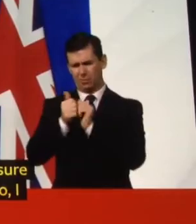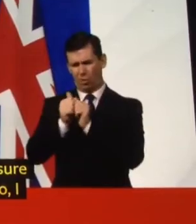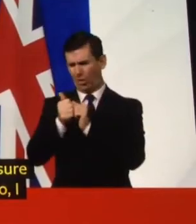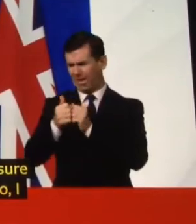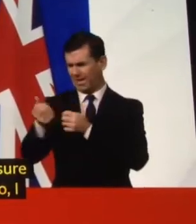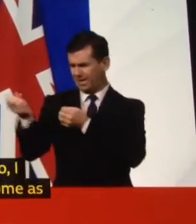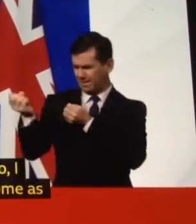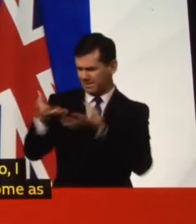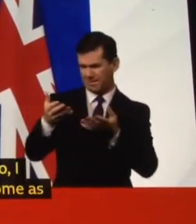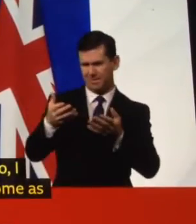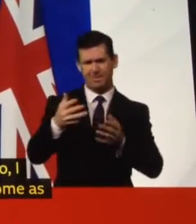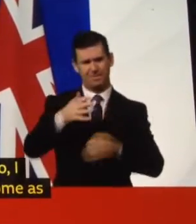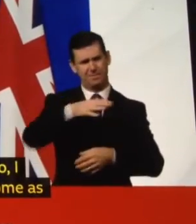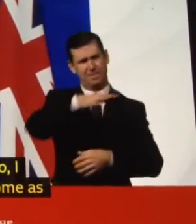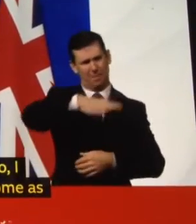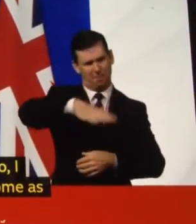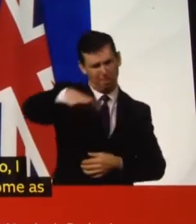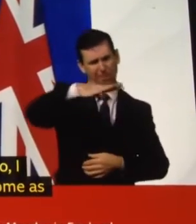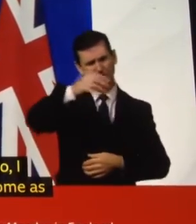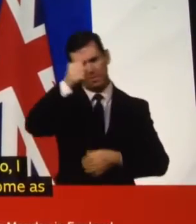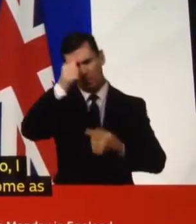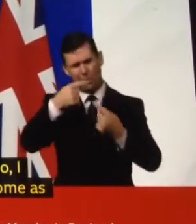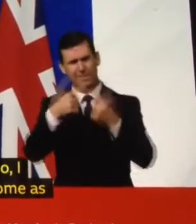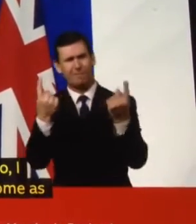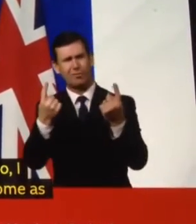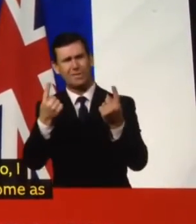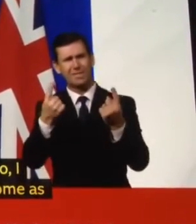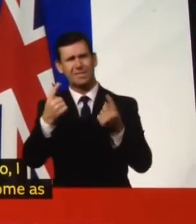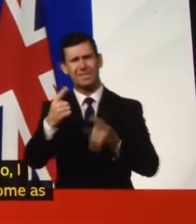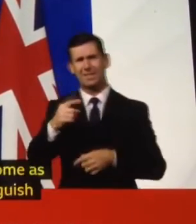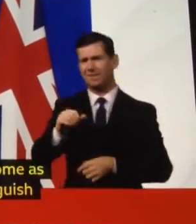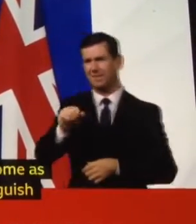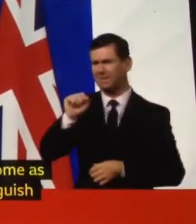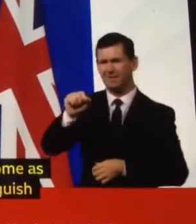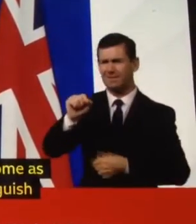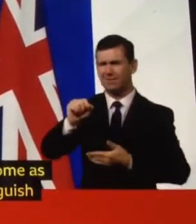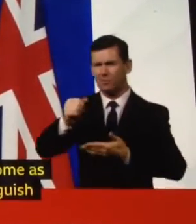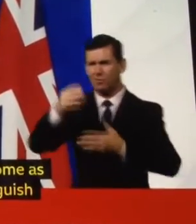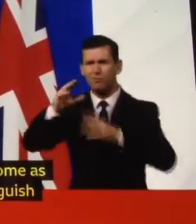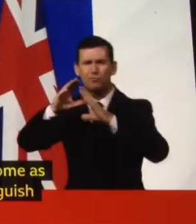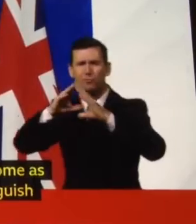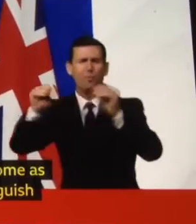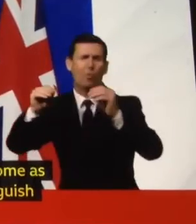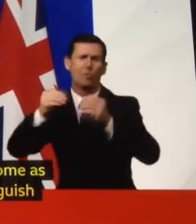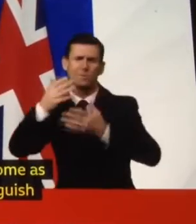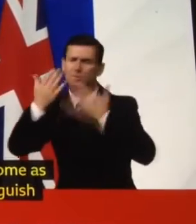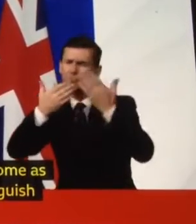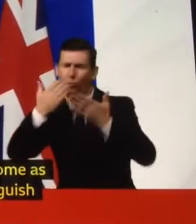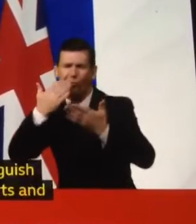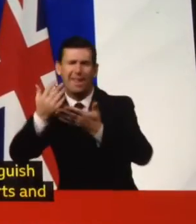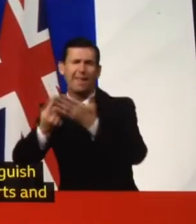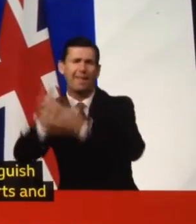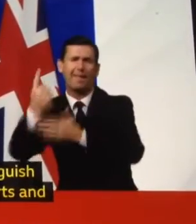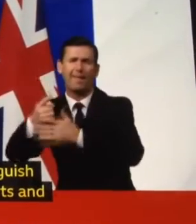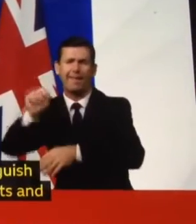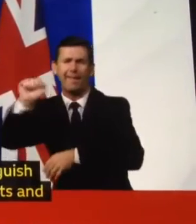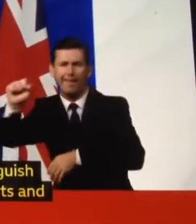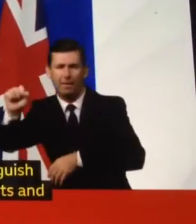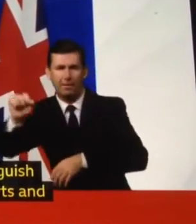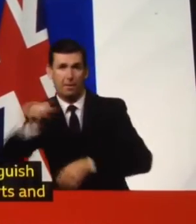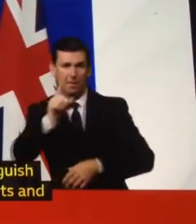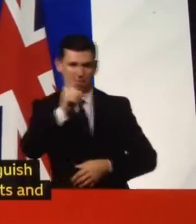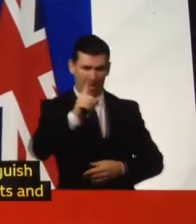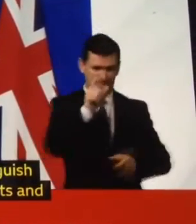can readily distinguish between these types of reports and these types of accounts and the overwhelming